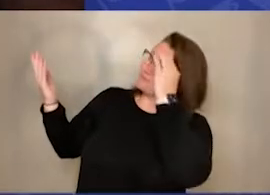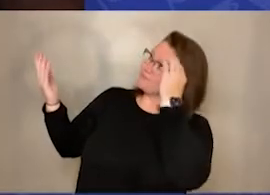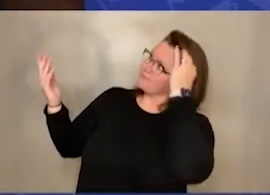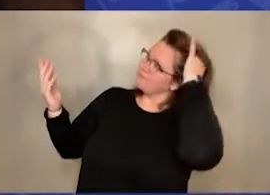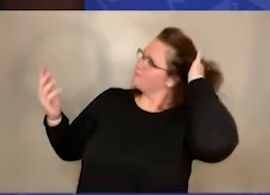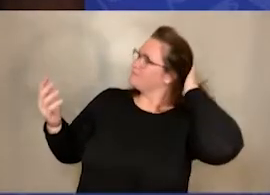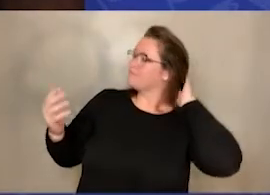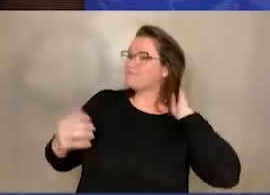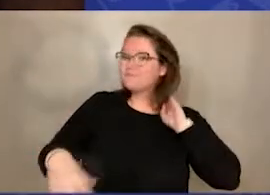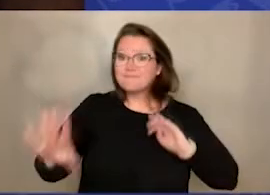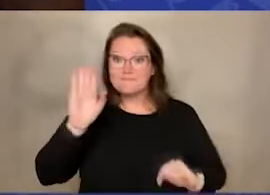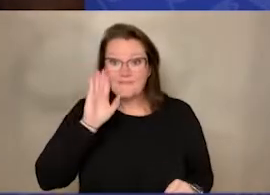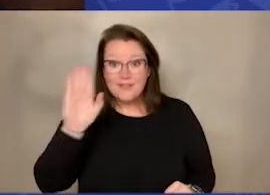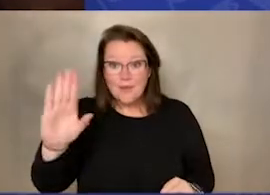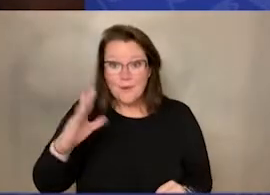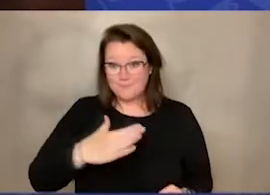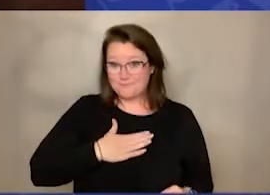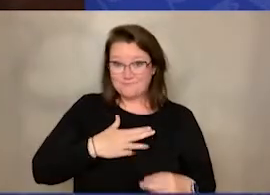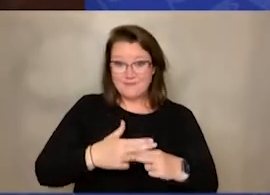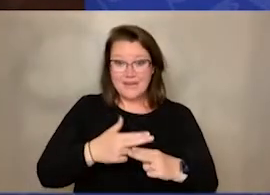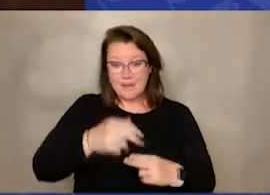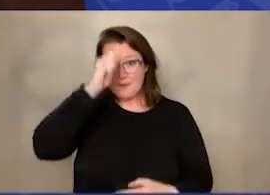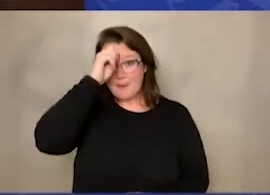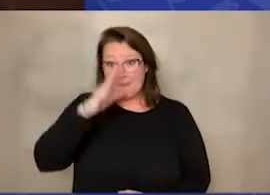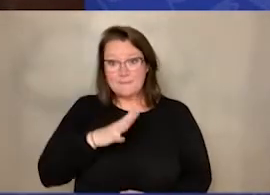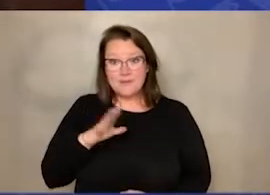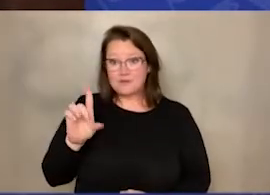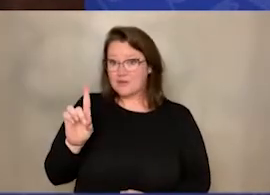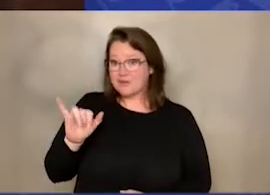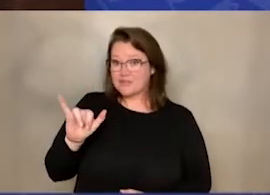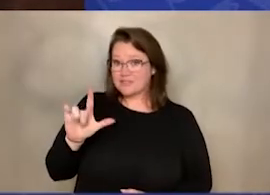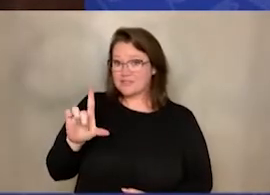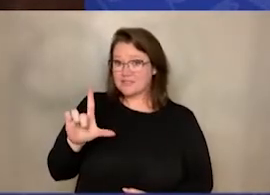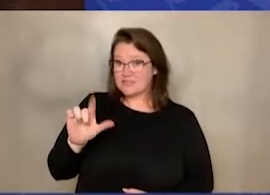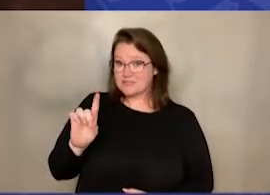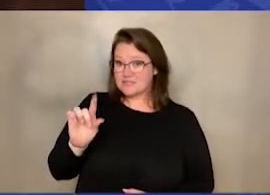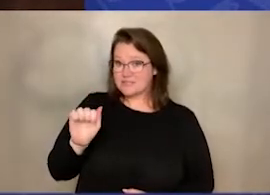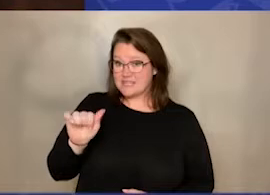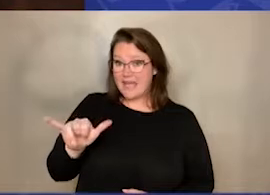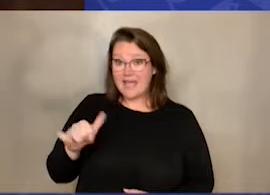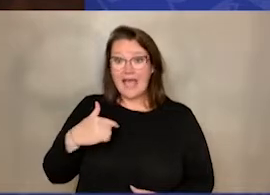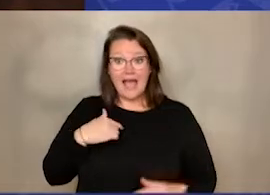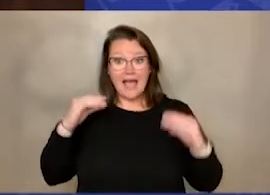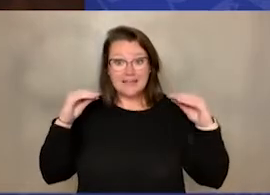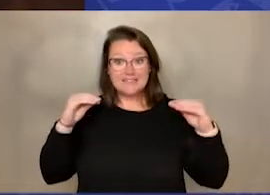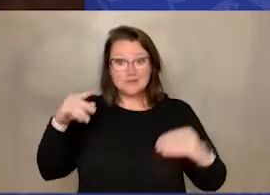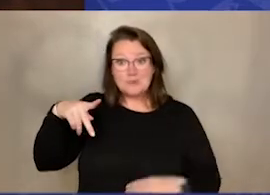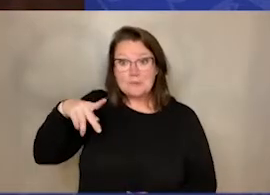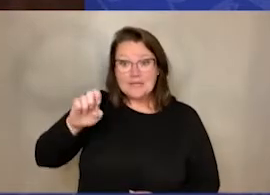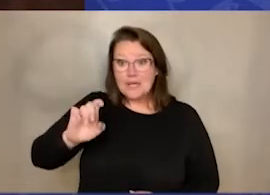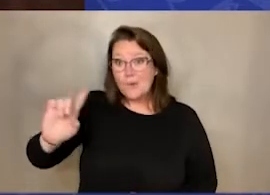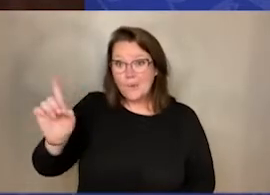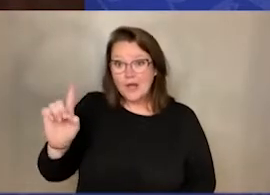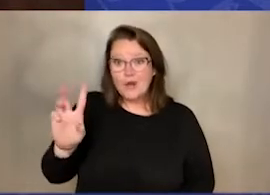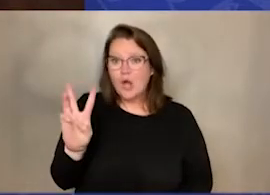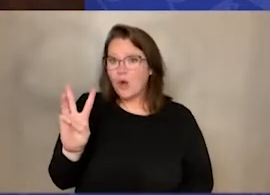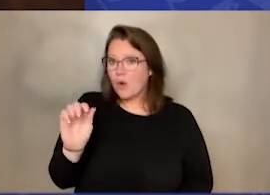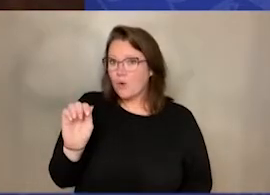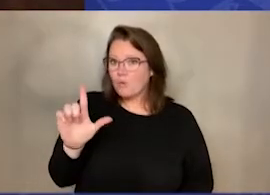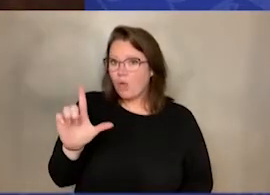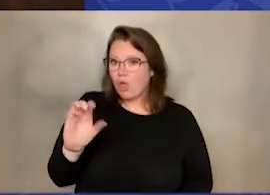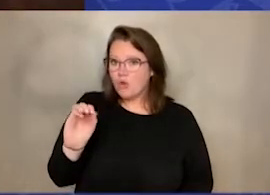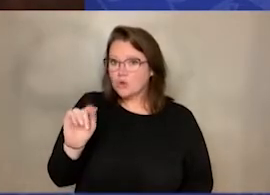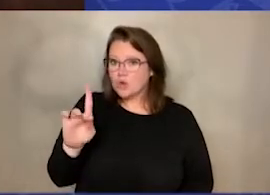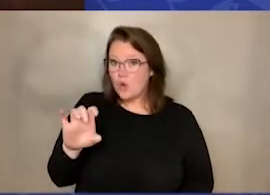Hello, my name is Mr. Dilday, and I'm a physical education teacher at Walcoats Elementary School, and I am here for your